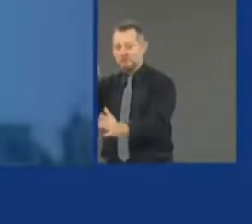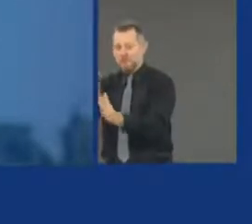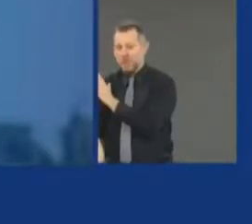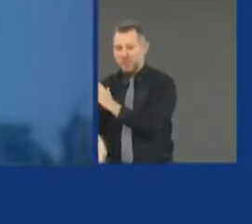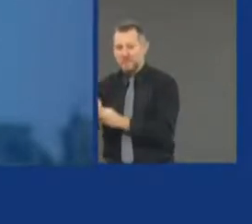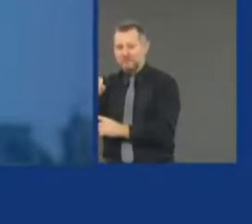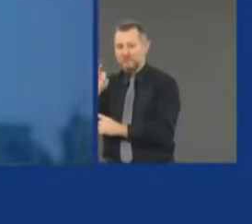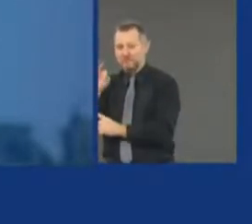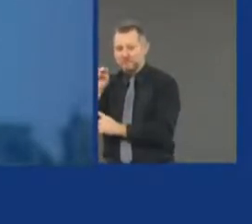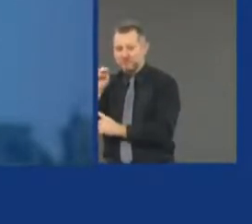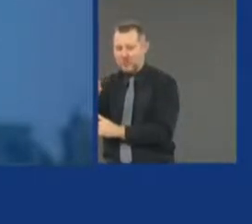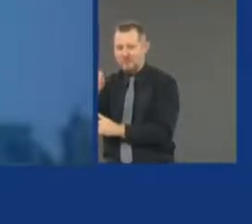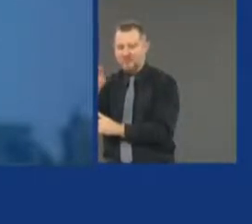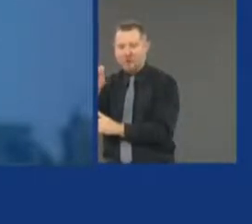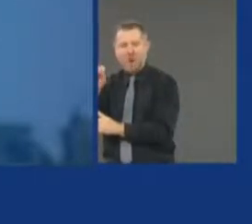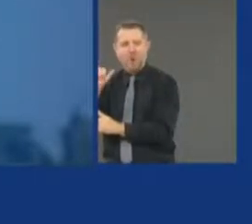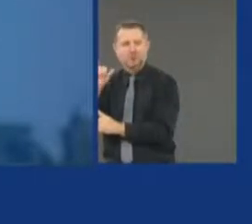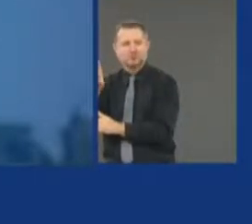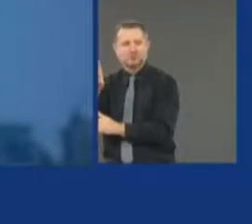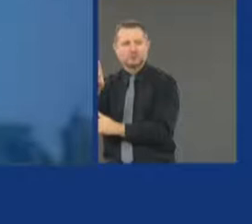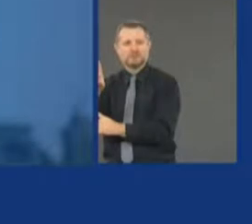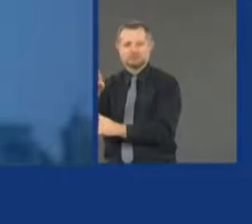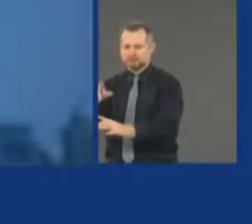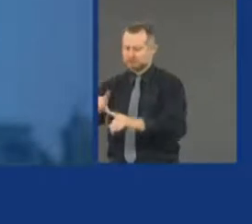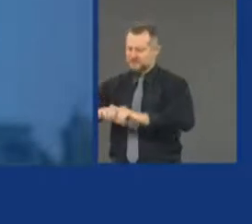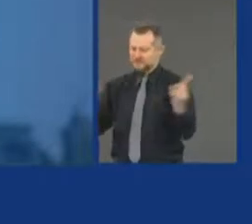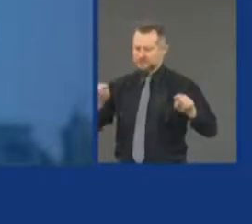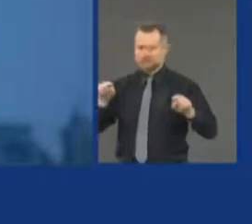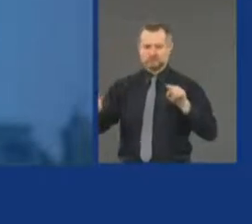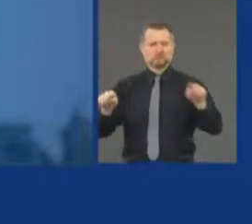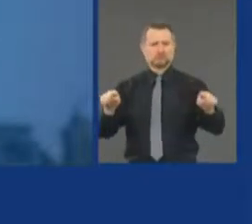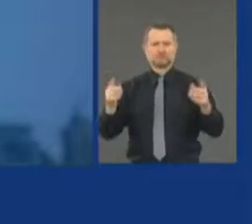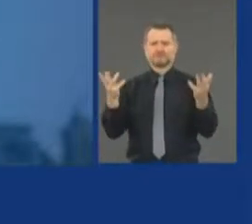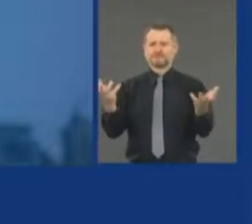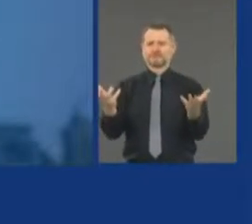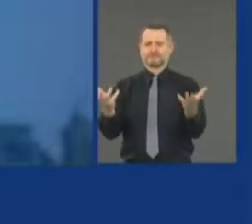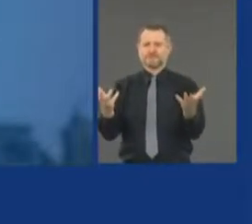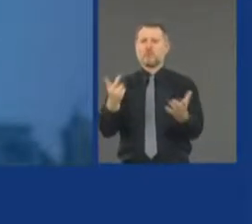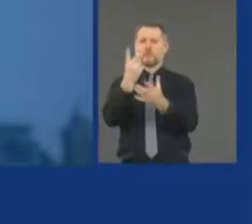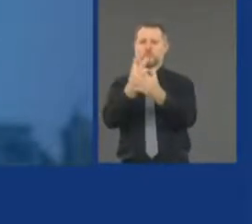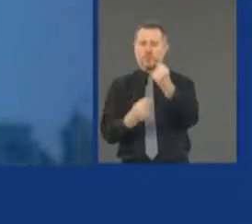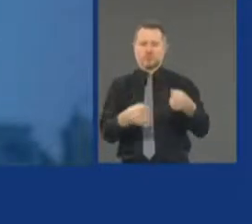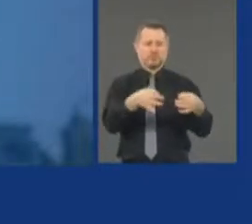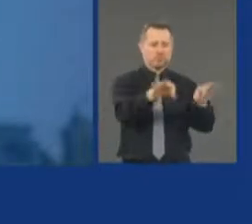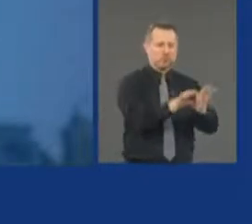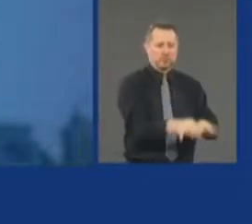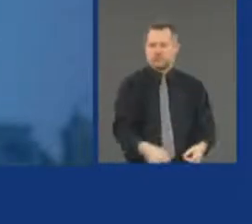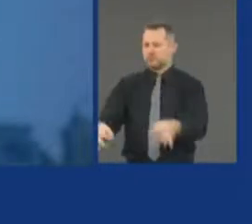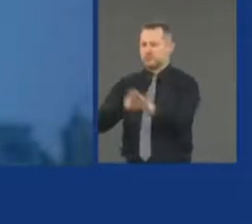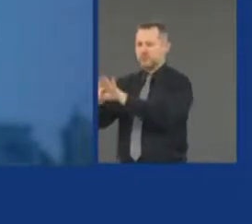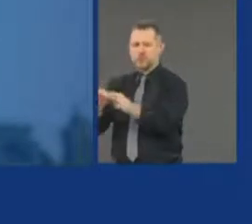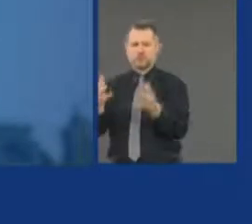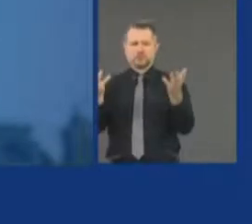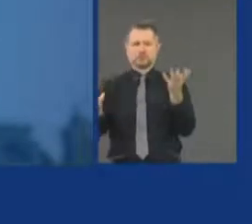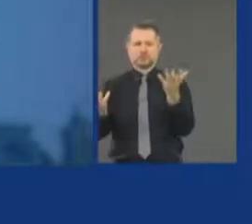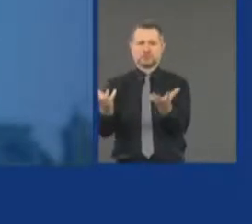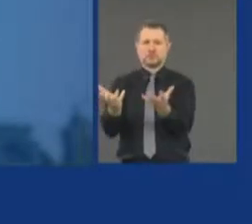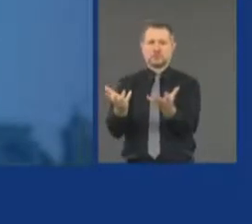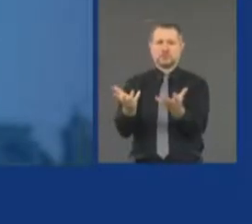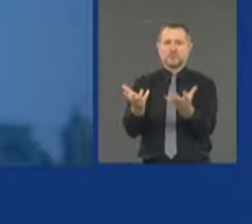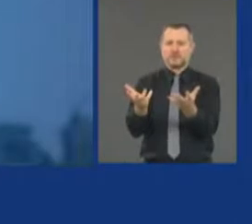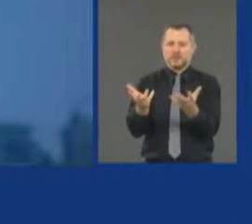very different situations, but both critical in and of themselves and both happening at the same time.